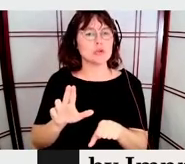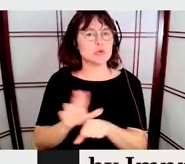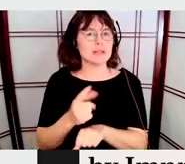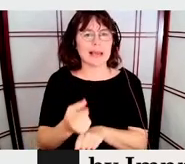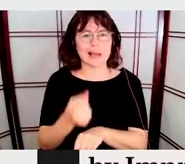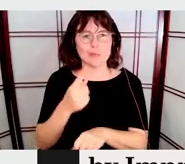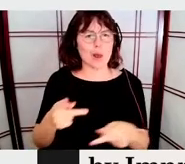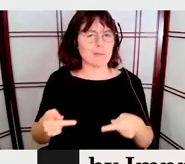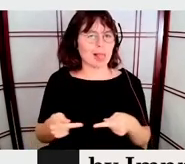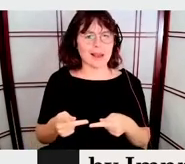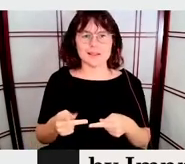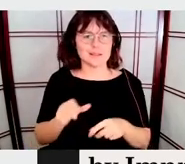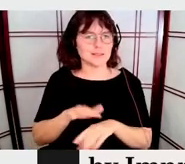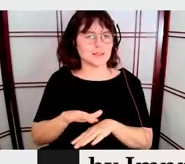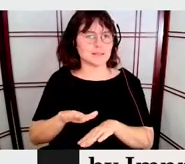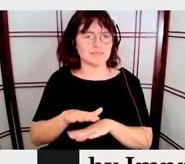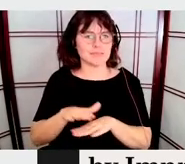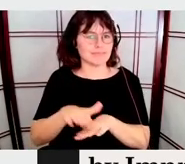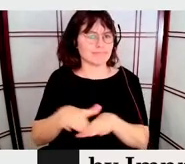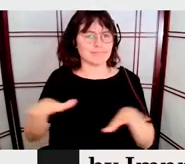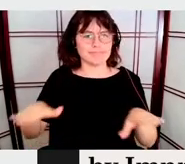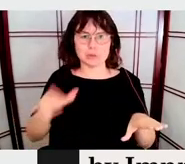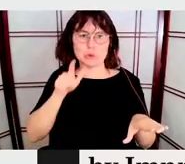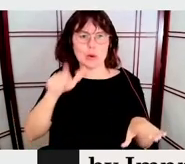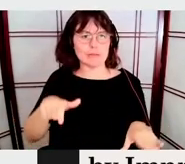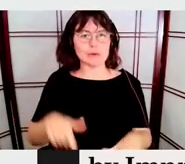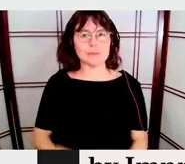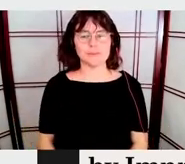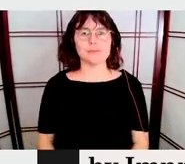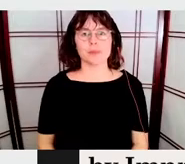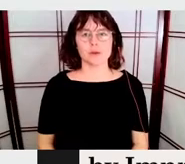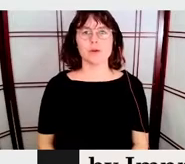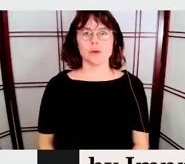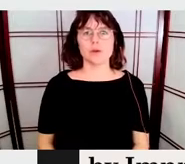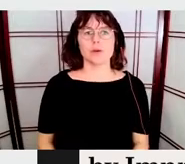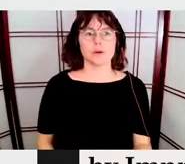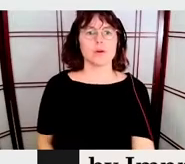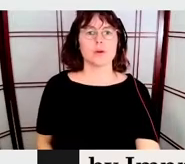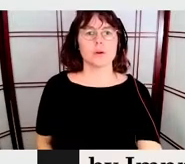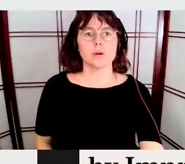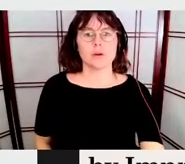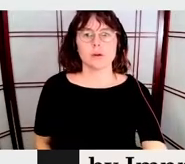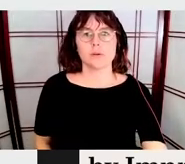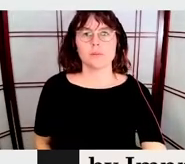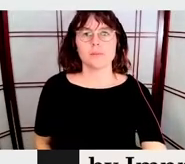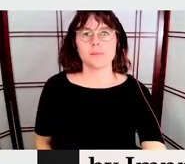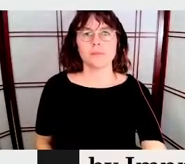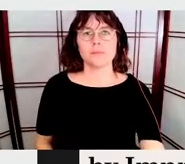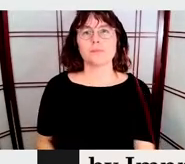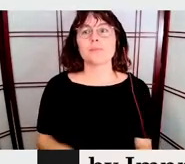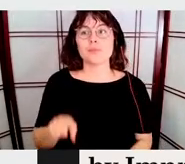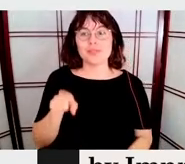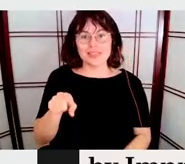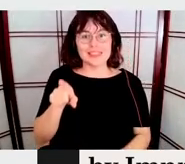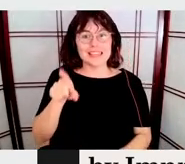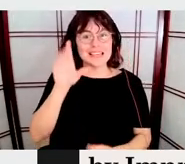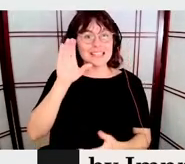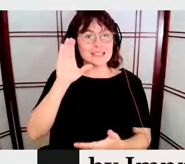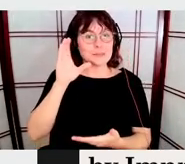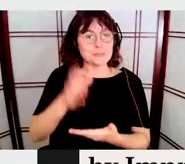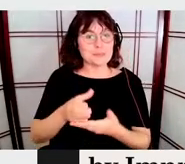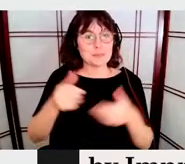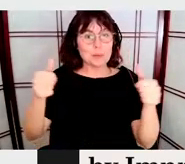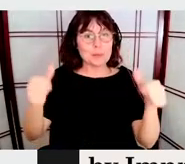And also something that happens with these posters from Imprenta As is that they always use white